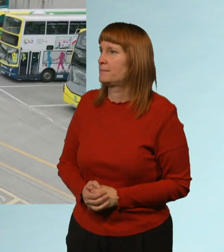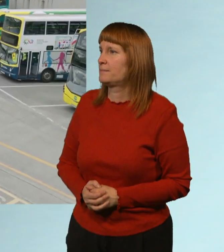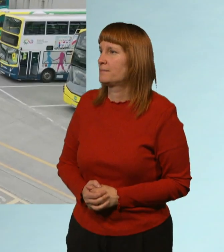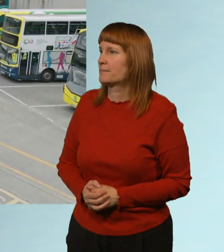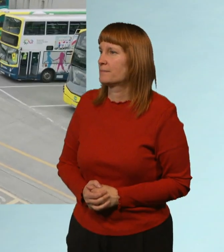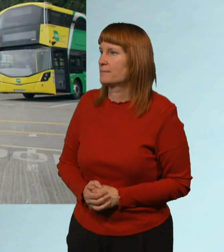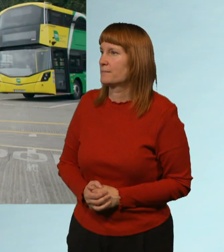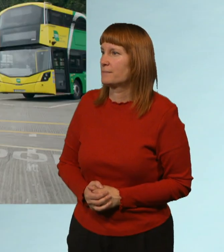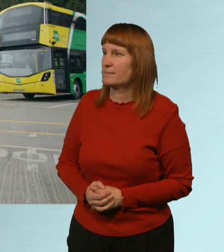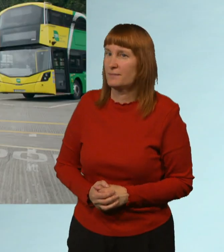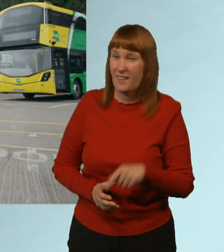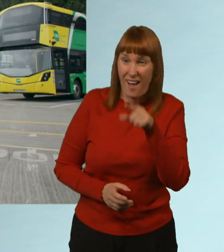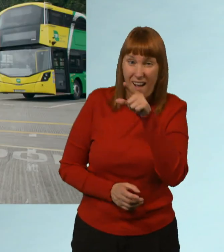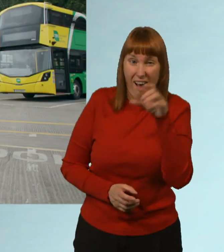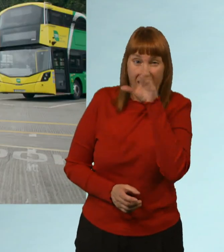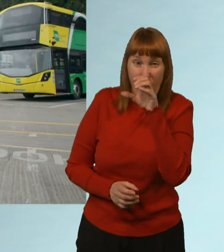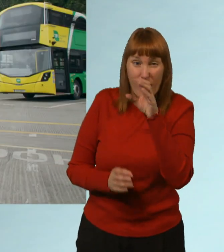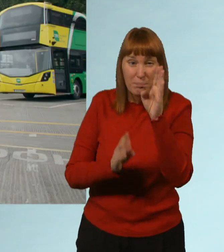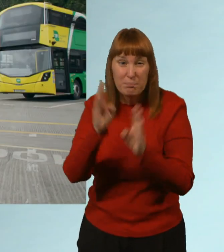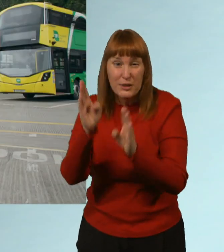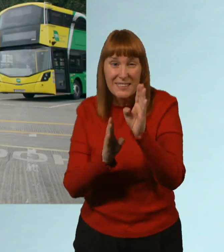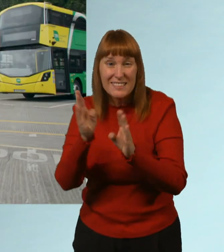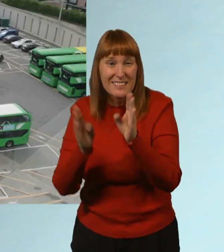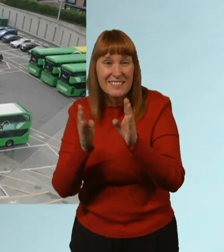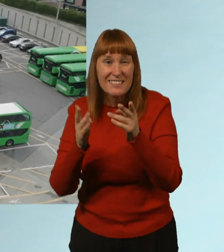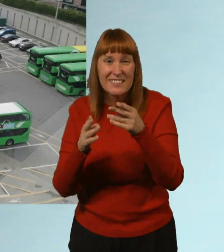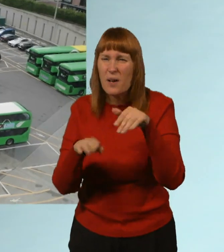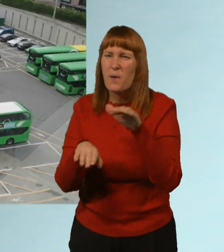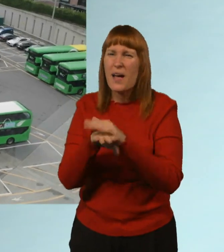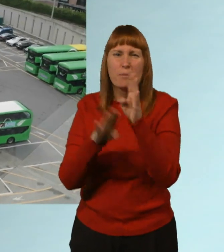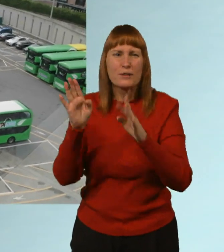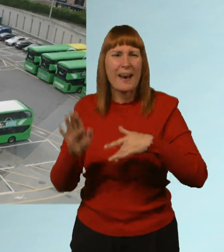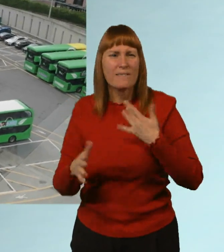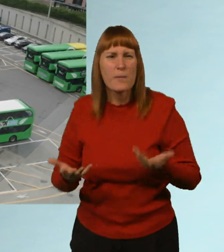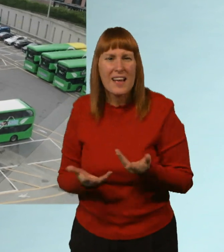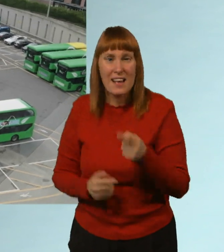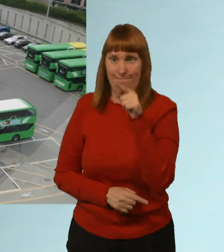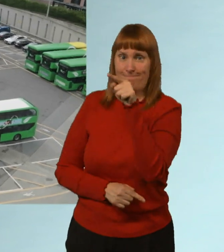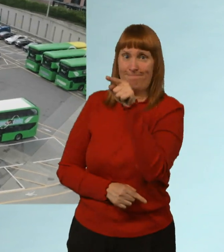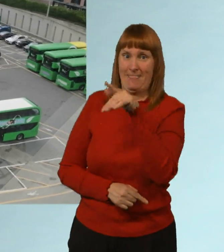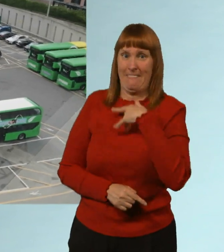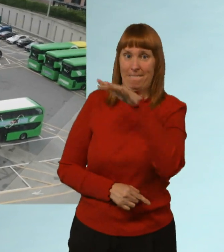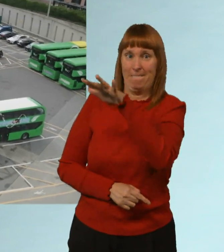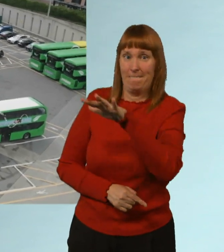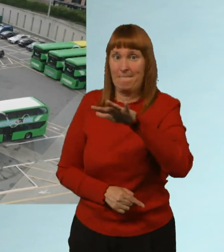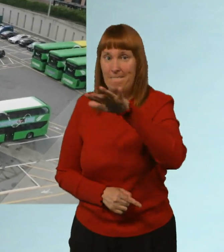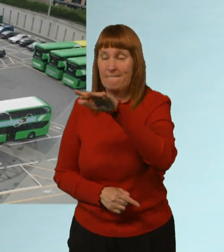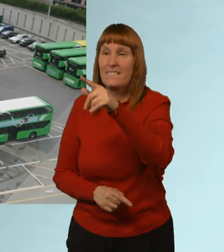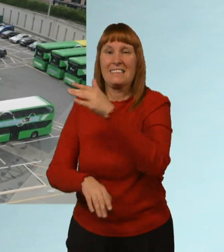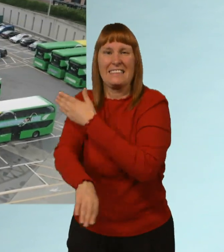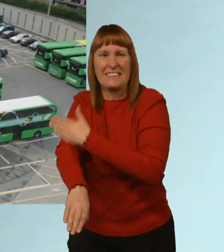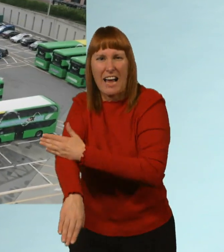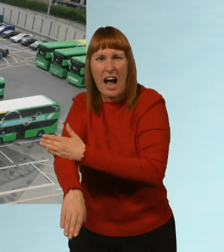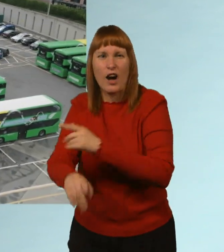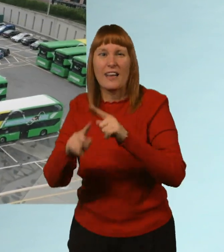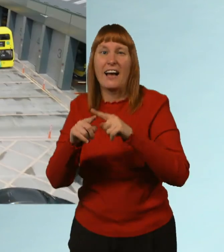Ha! Look at all these buses, Amy! Is this where the buses live? Yes, Zoom. It's where the buses